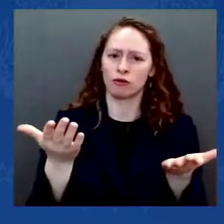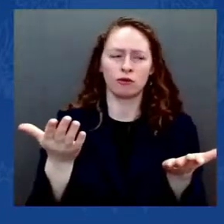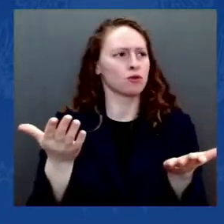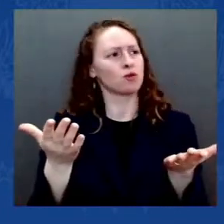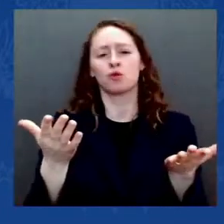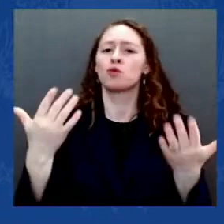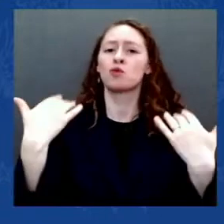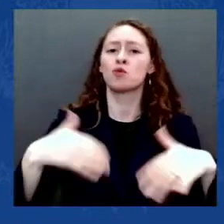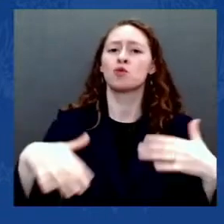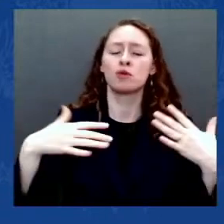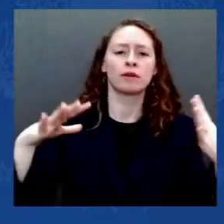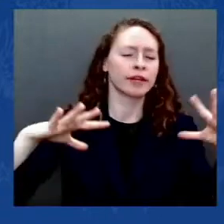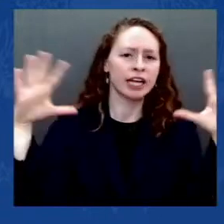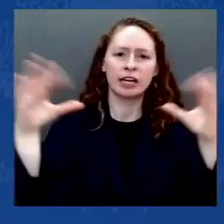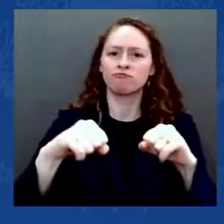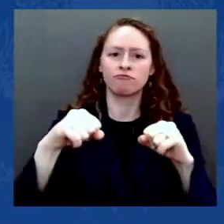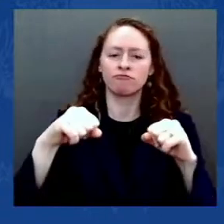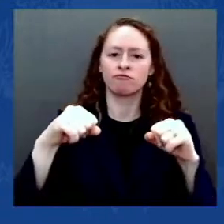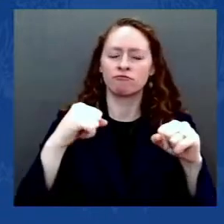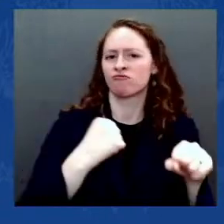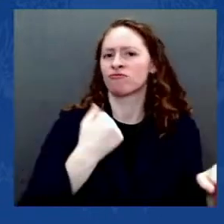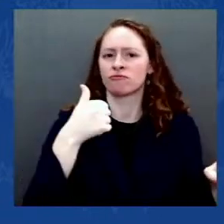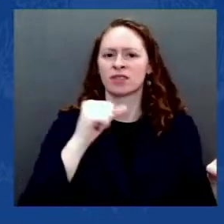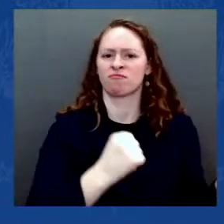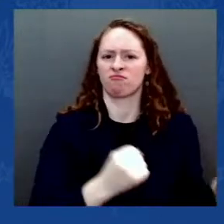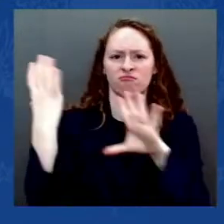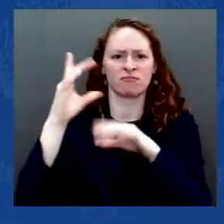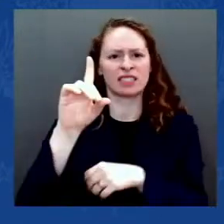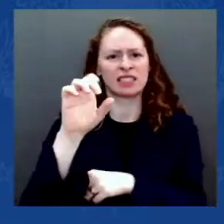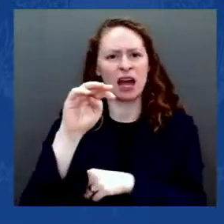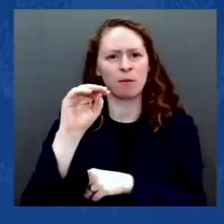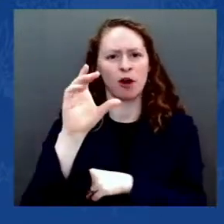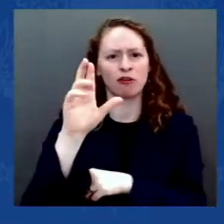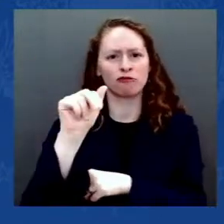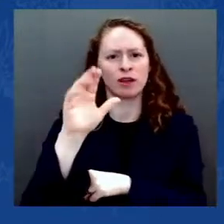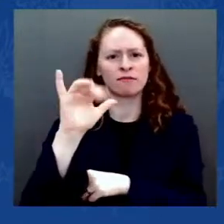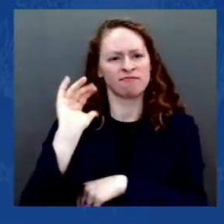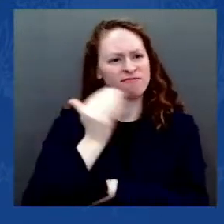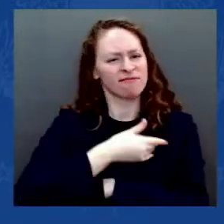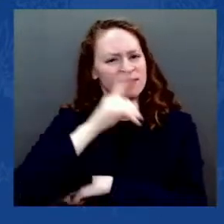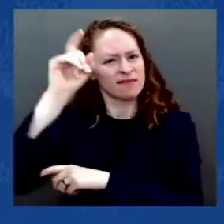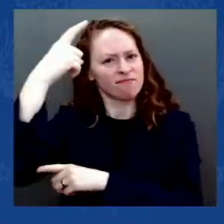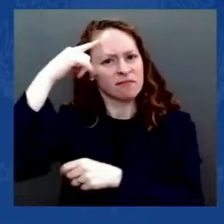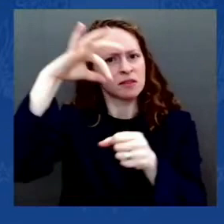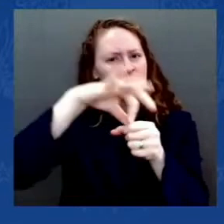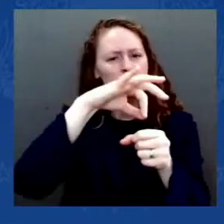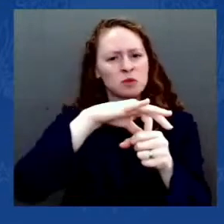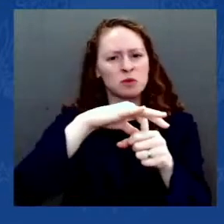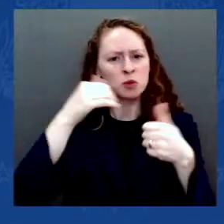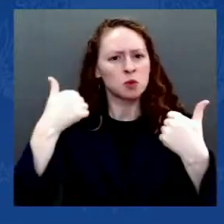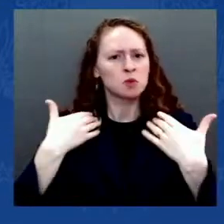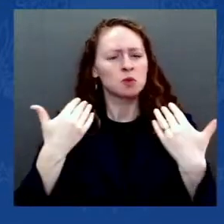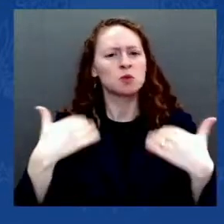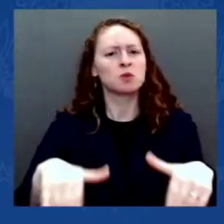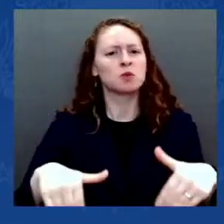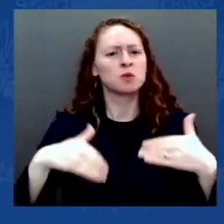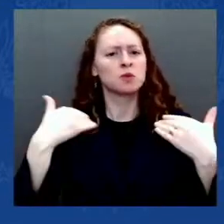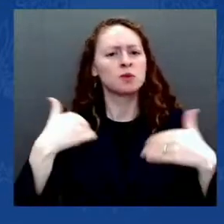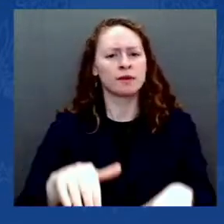The will of the people was under assault. the Constitution, our Constitution, faced